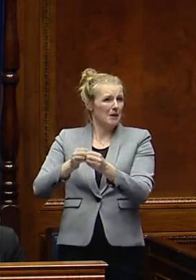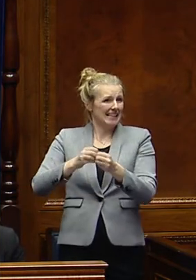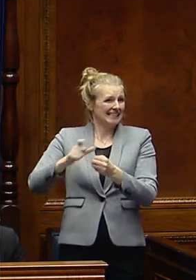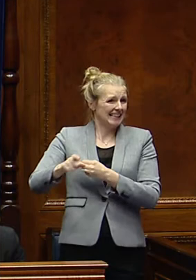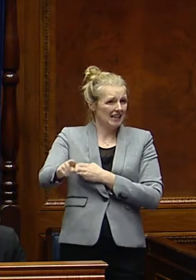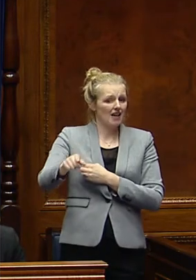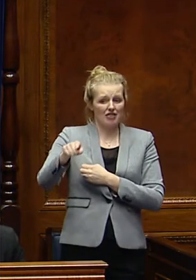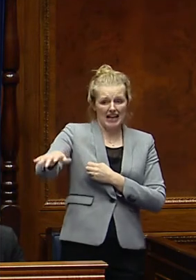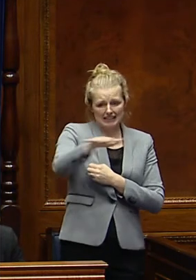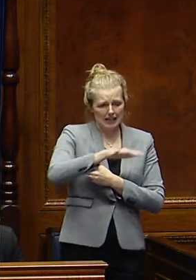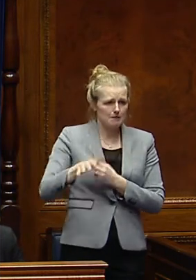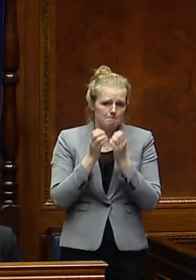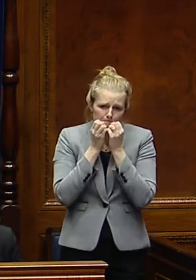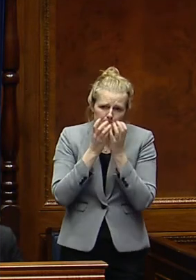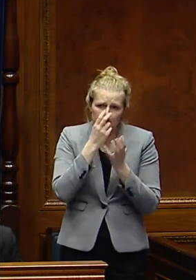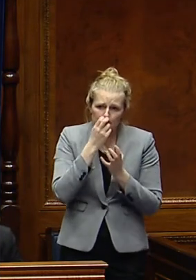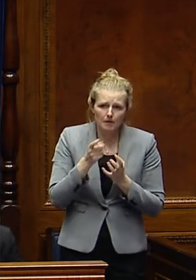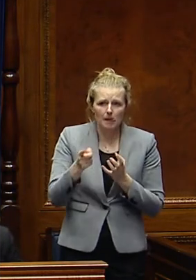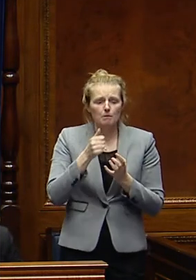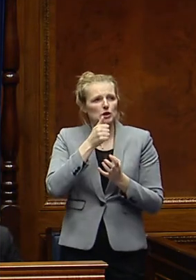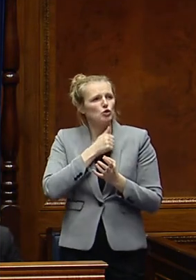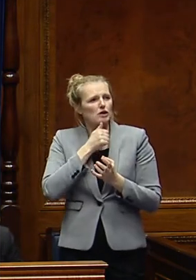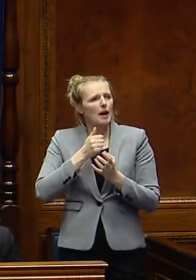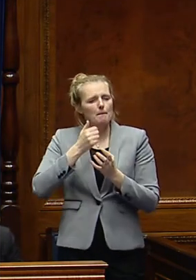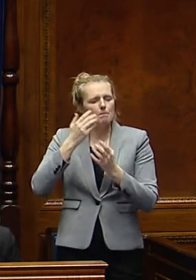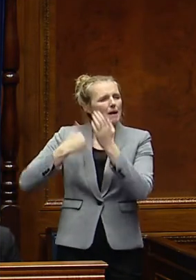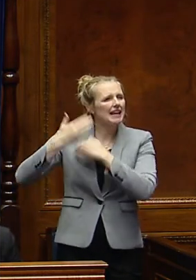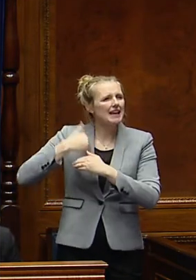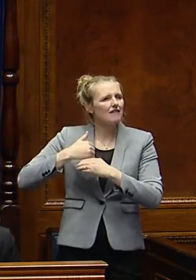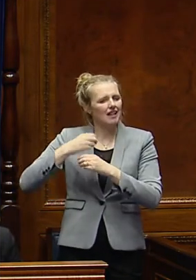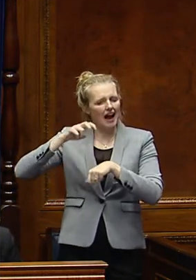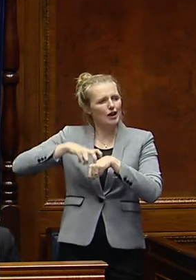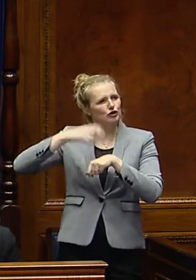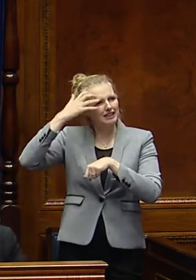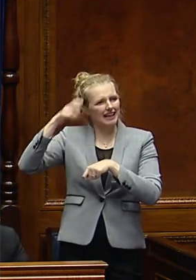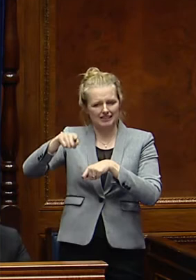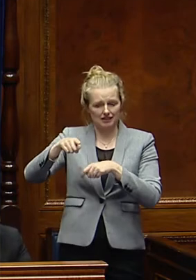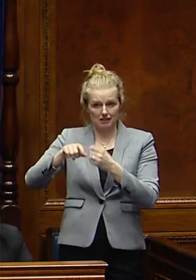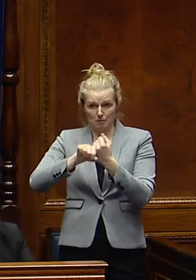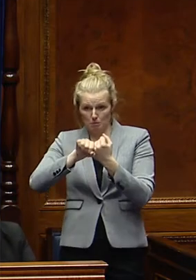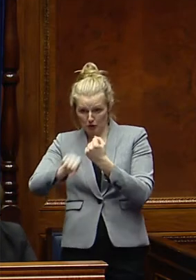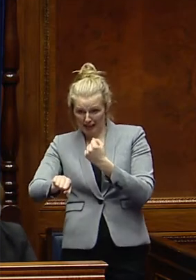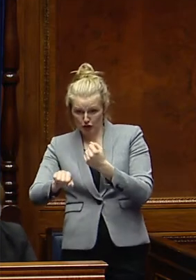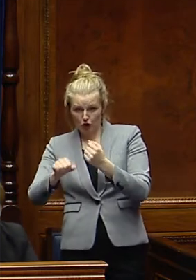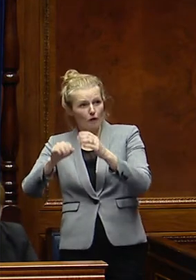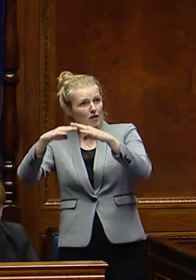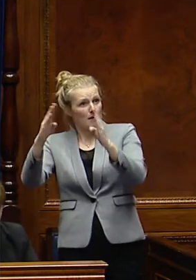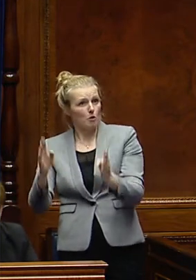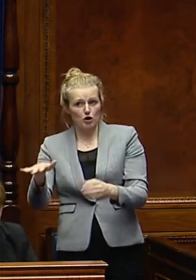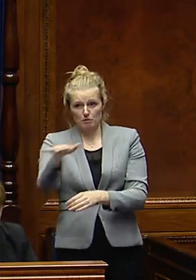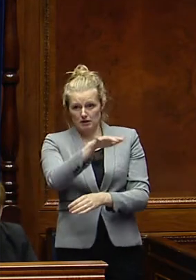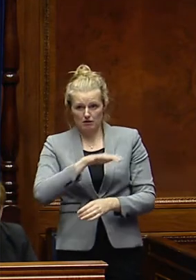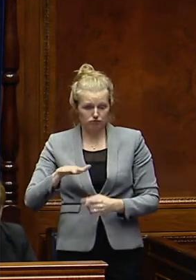inauguration site for early medieval Irish kings and is scheduled for protection under the Historic Monument and Archaeological